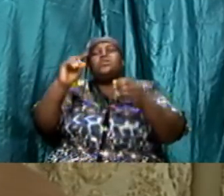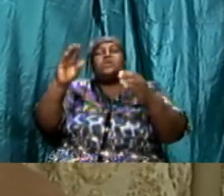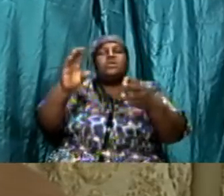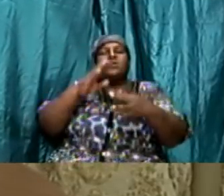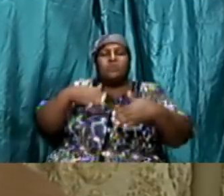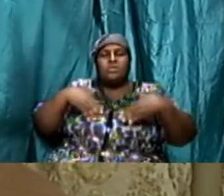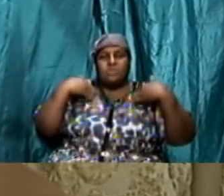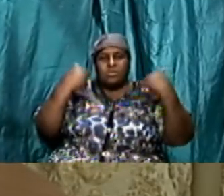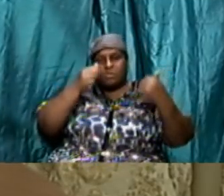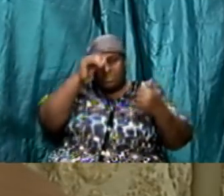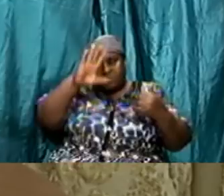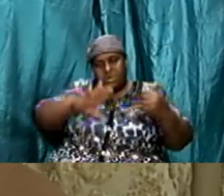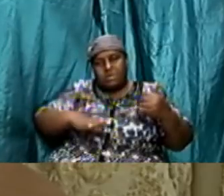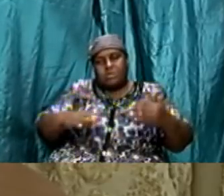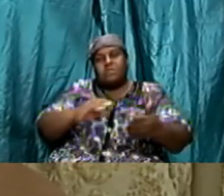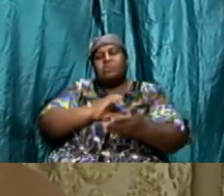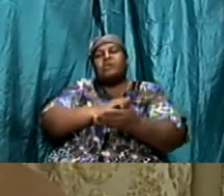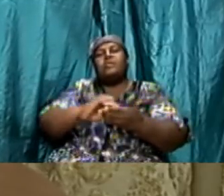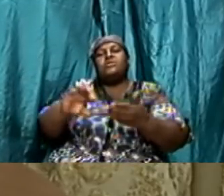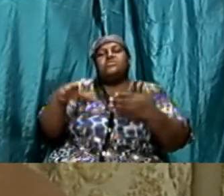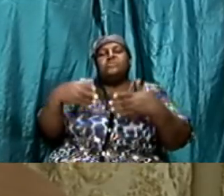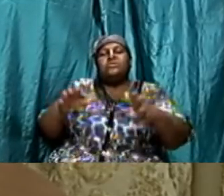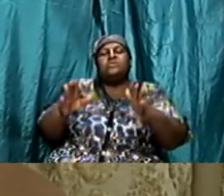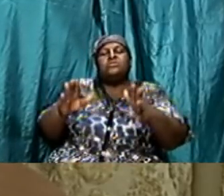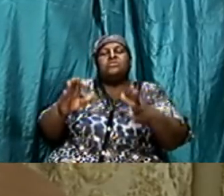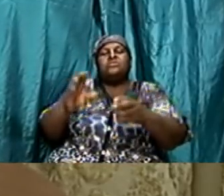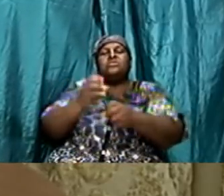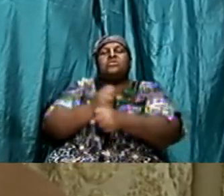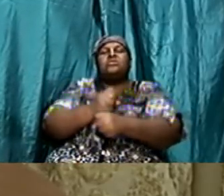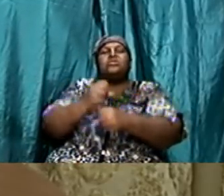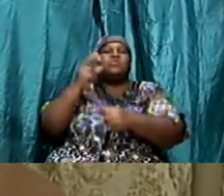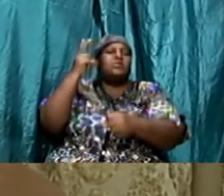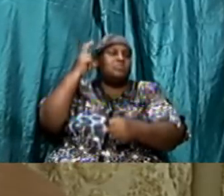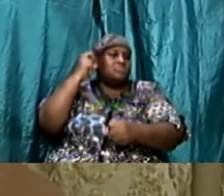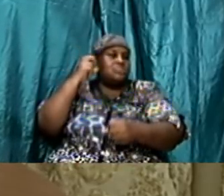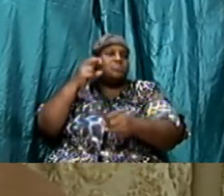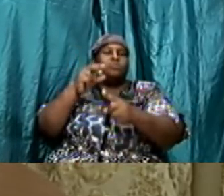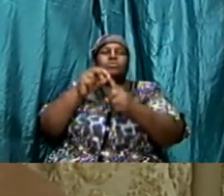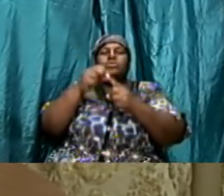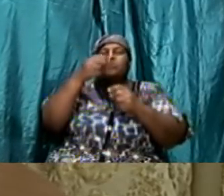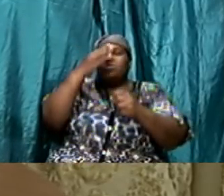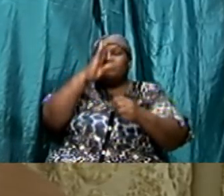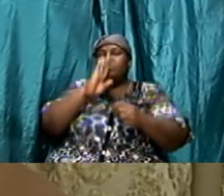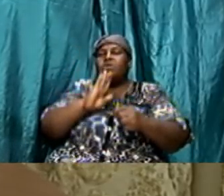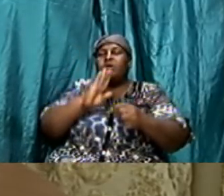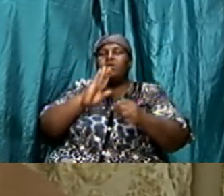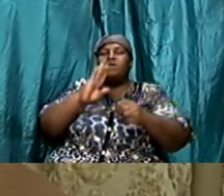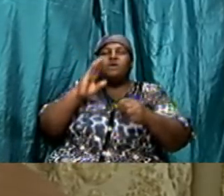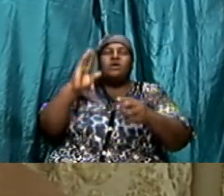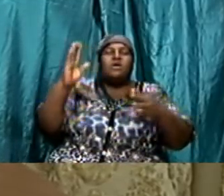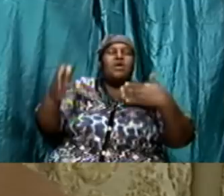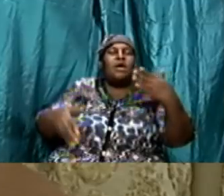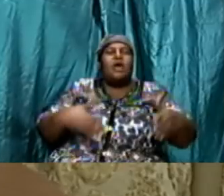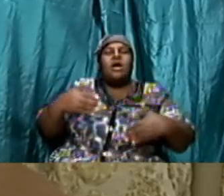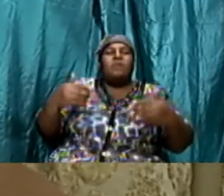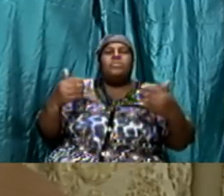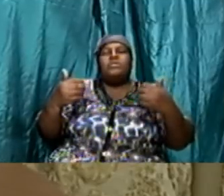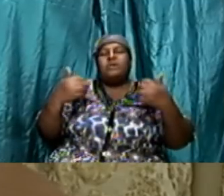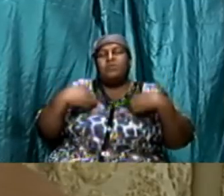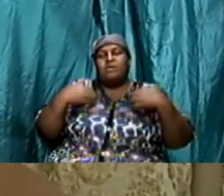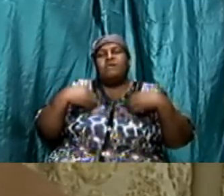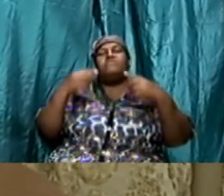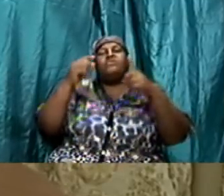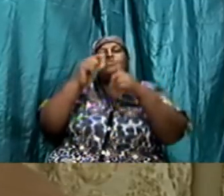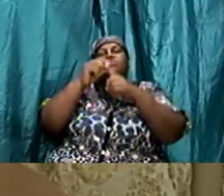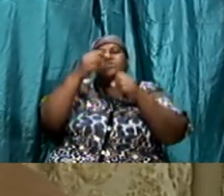ways but by taking heed to the word of god amen i'm happy that we have the word of god and the scripture did say we must